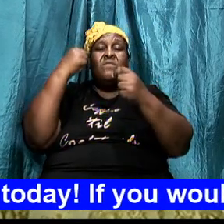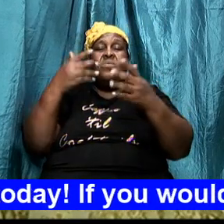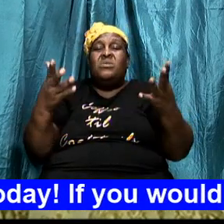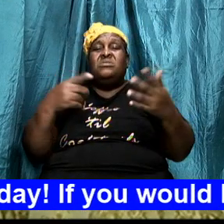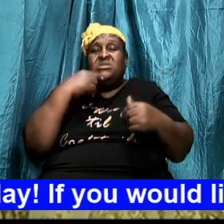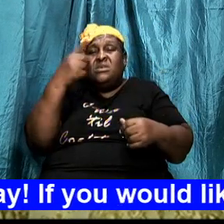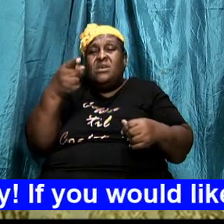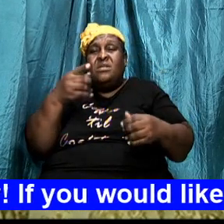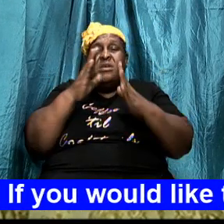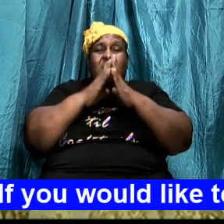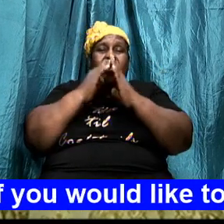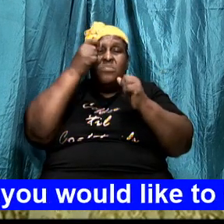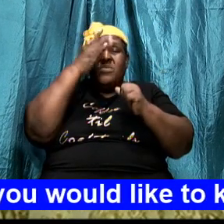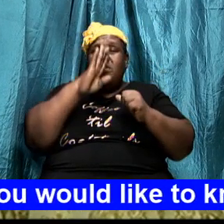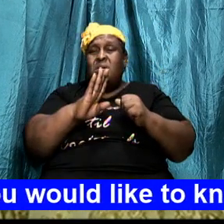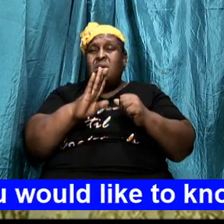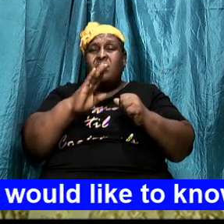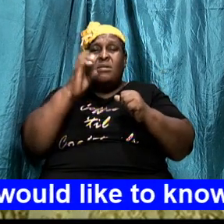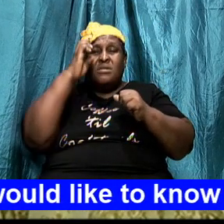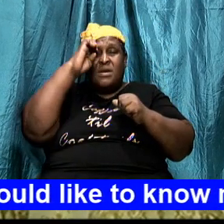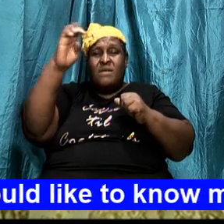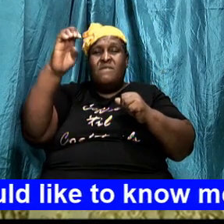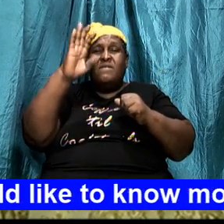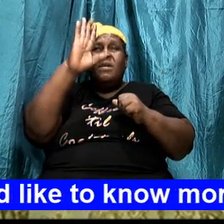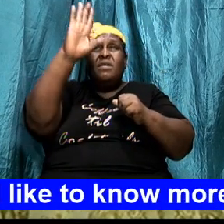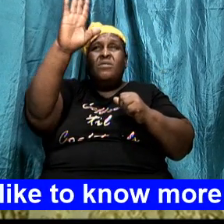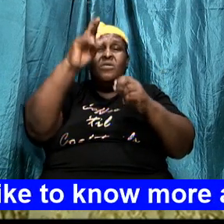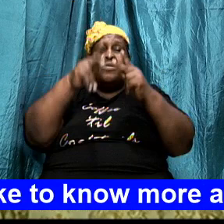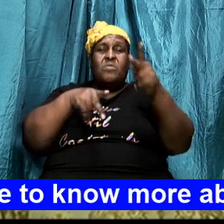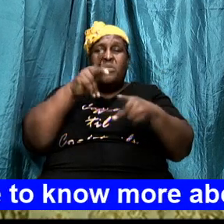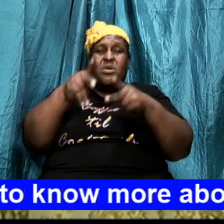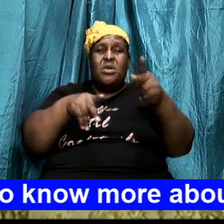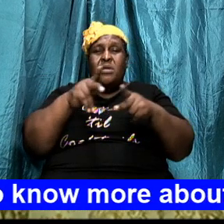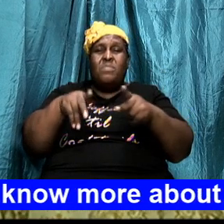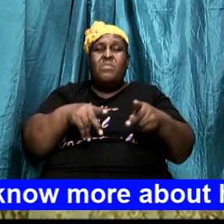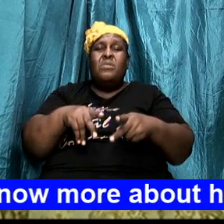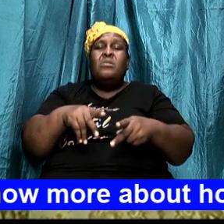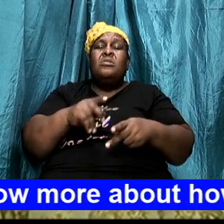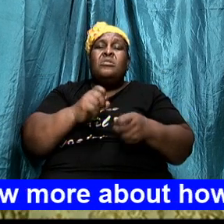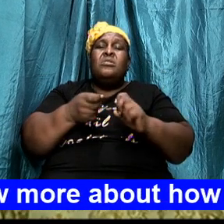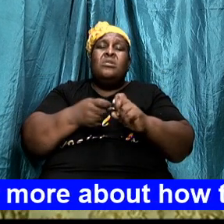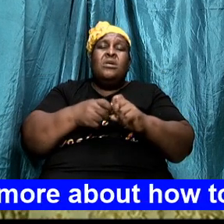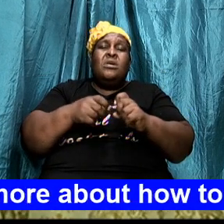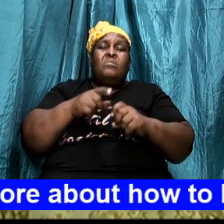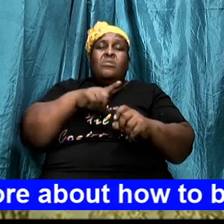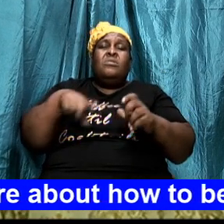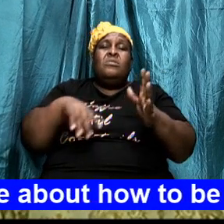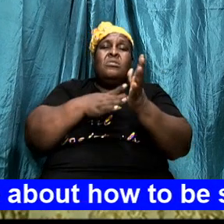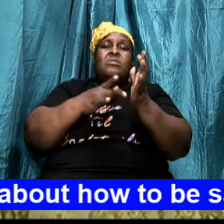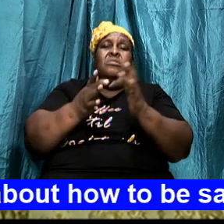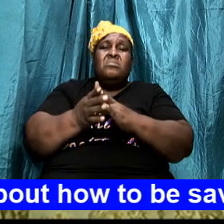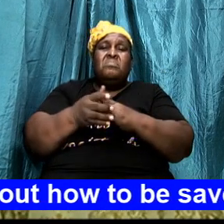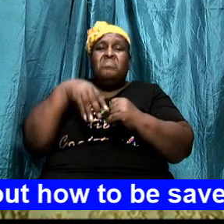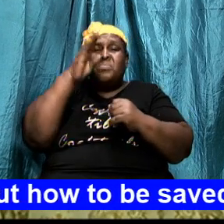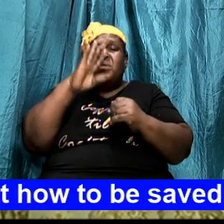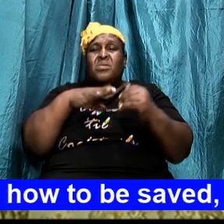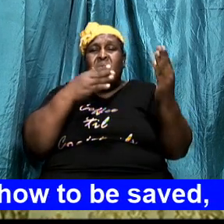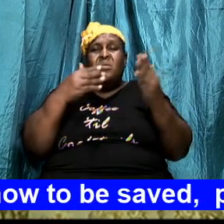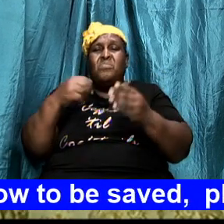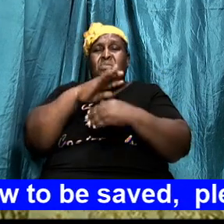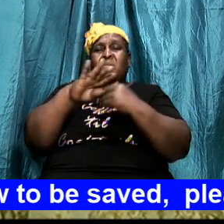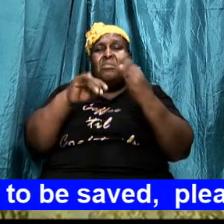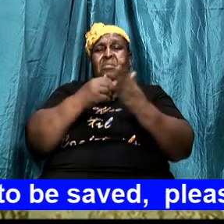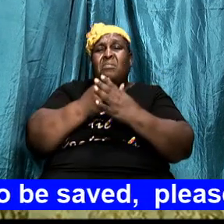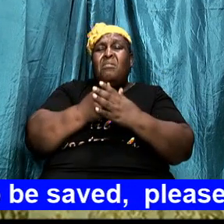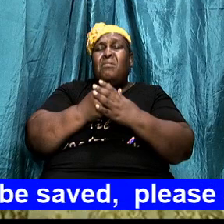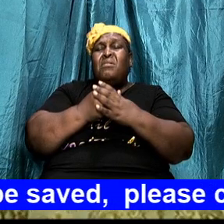we pray God that you edify your people God that you stir them Lord Jesus Christ God bring all of us to